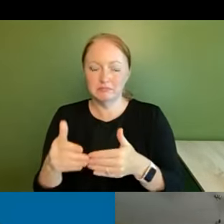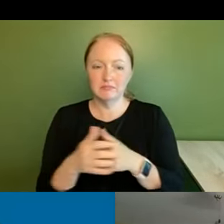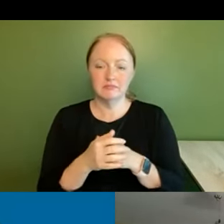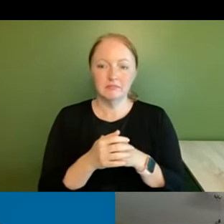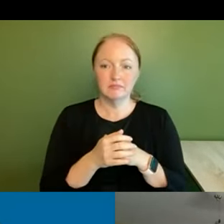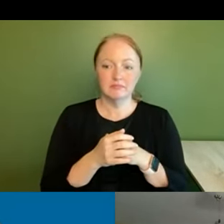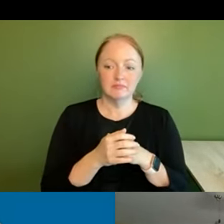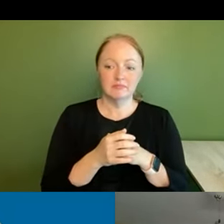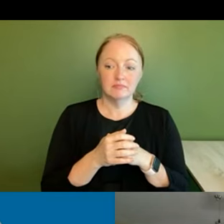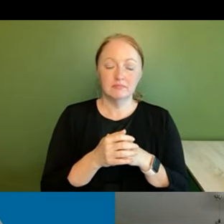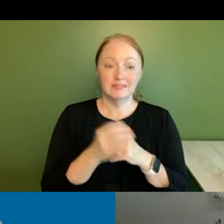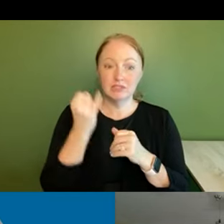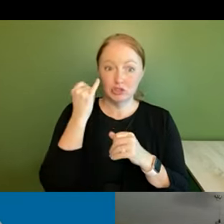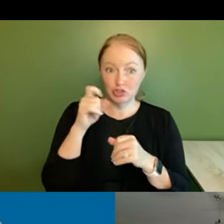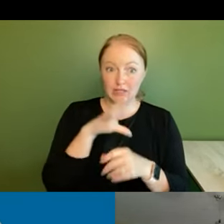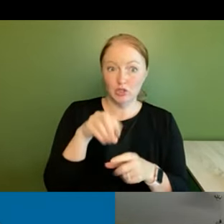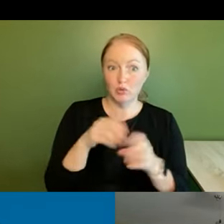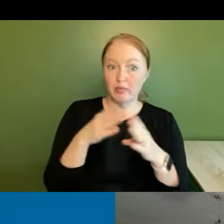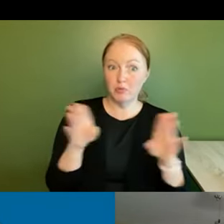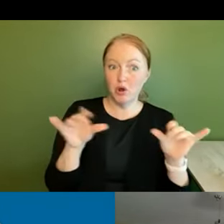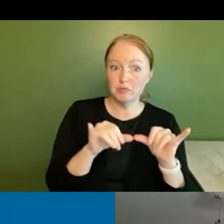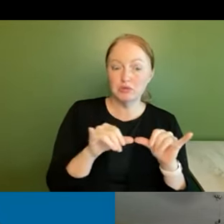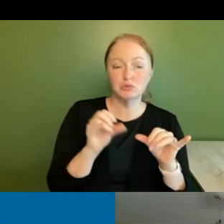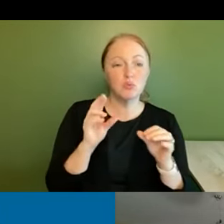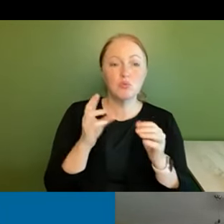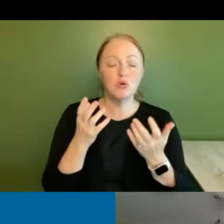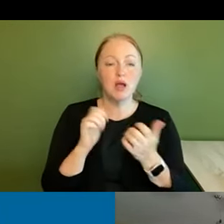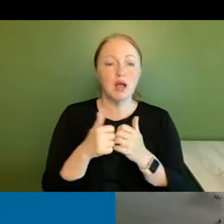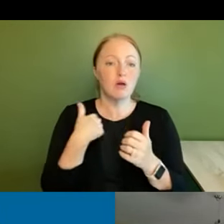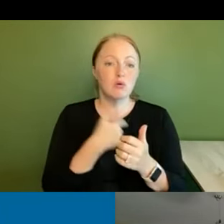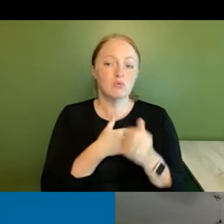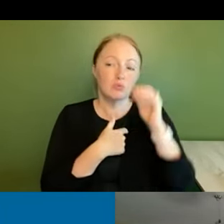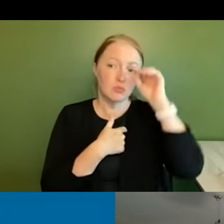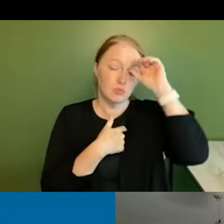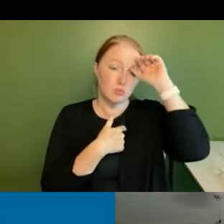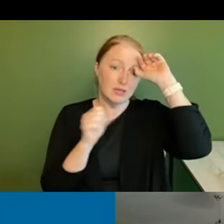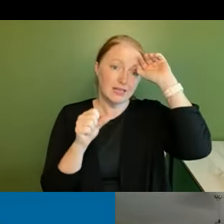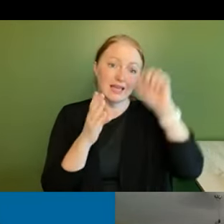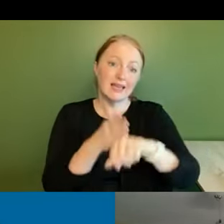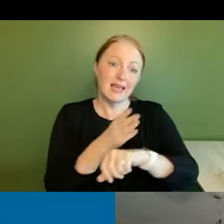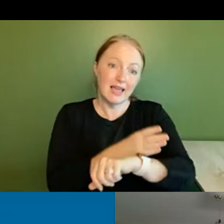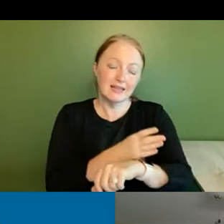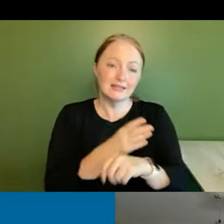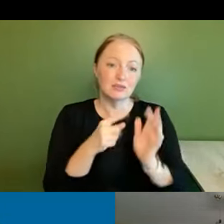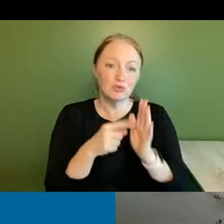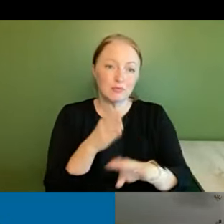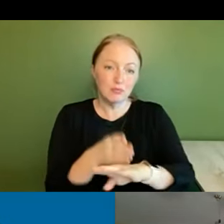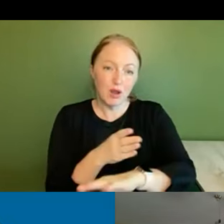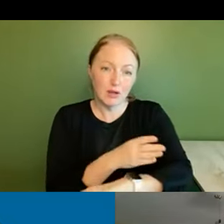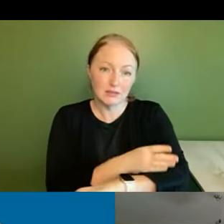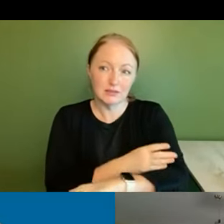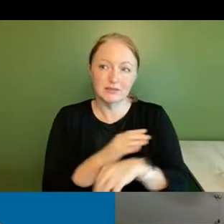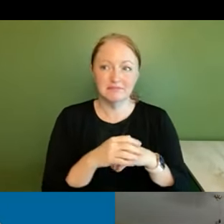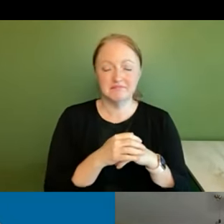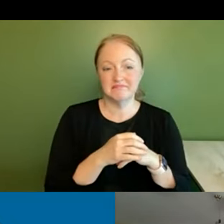those should be included in the broader measures or just ways that we can enhance uh showing progress i